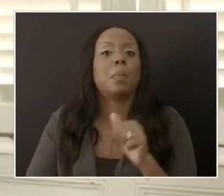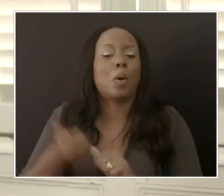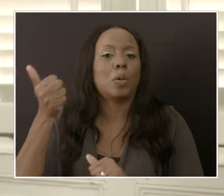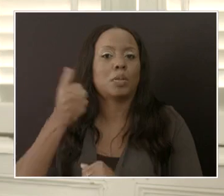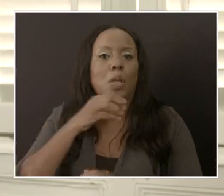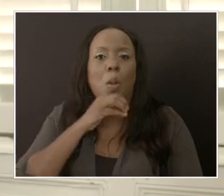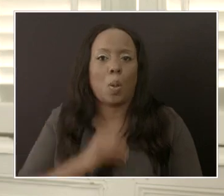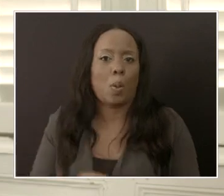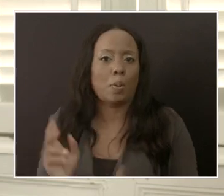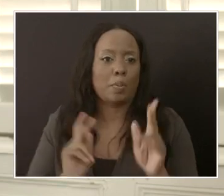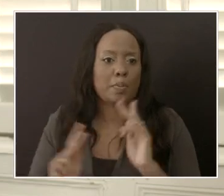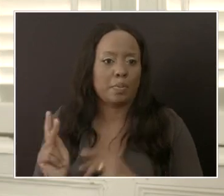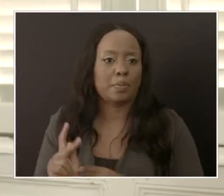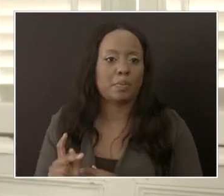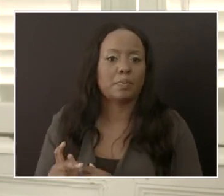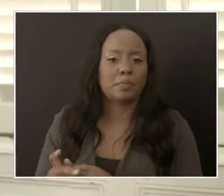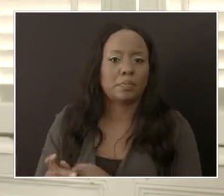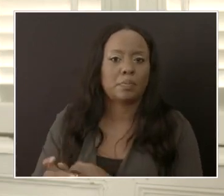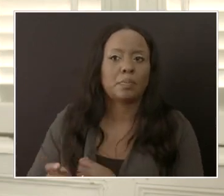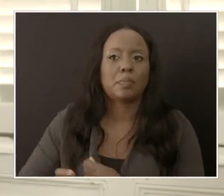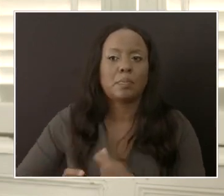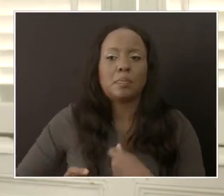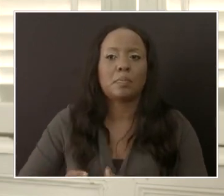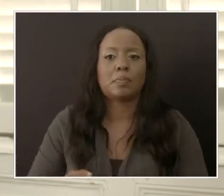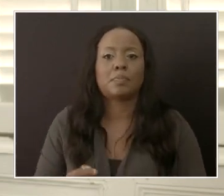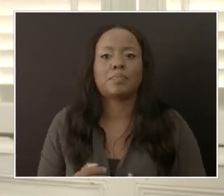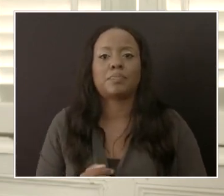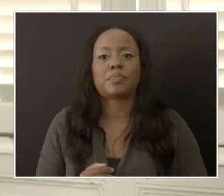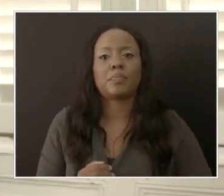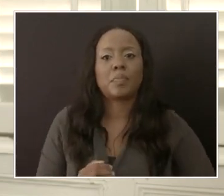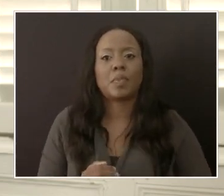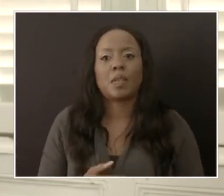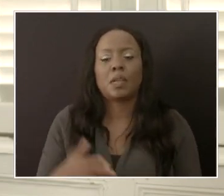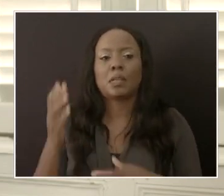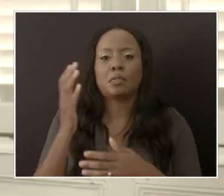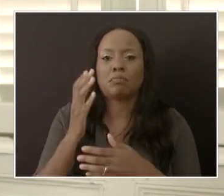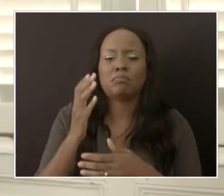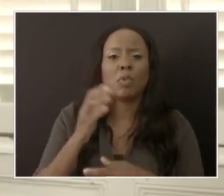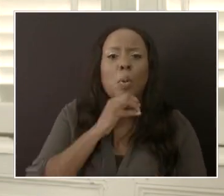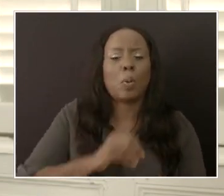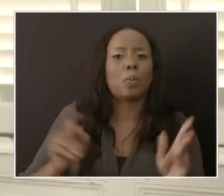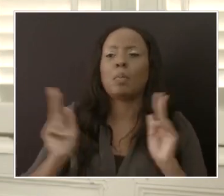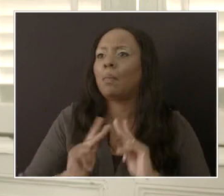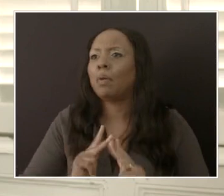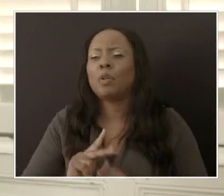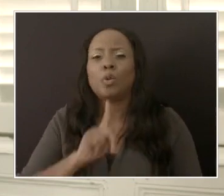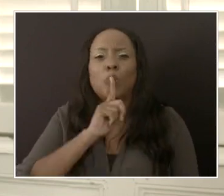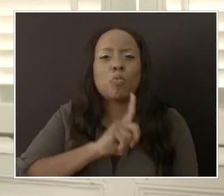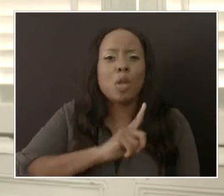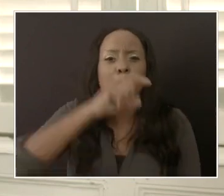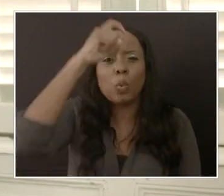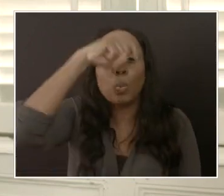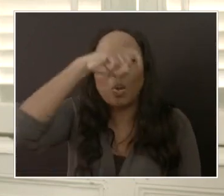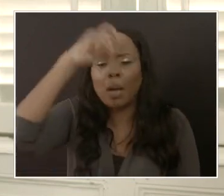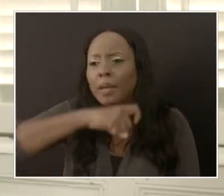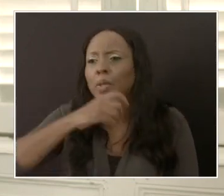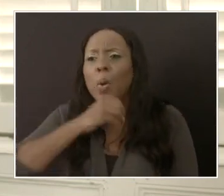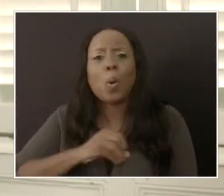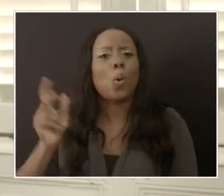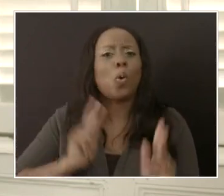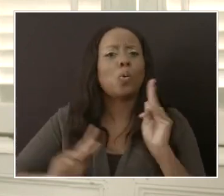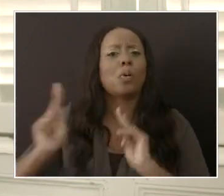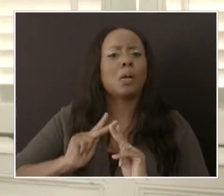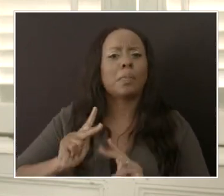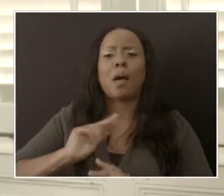Those persons who have what we call institutional knowledge, national knowledge, the wisdom of the country. And it's not good for us to lose